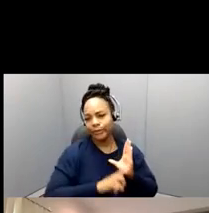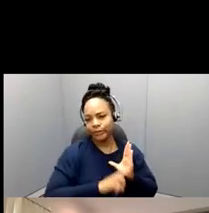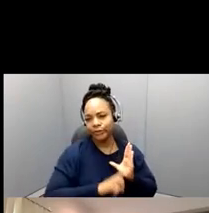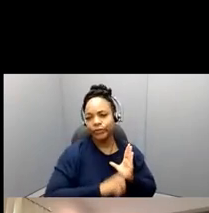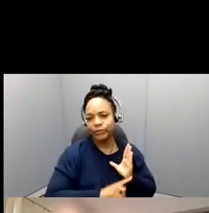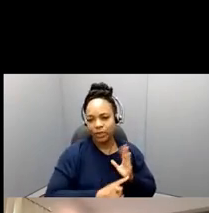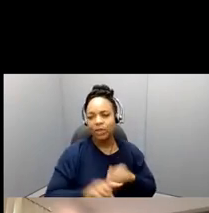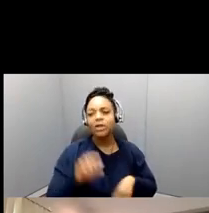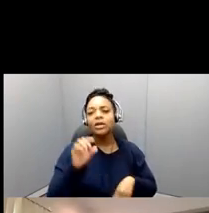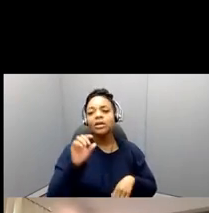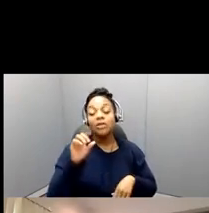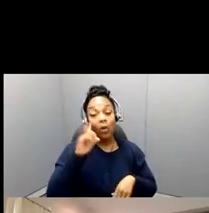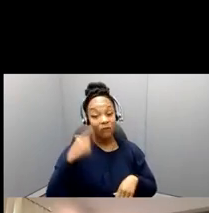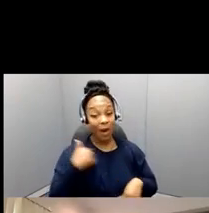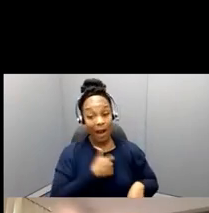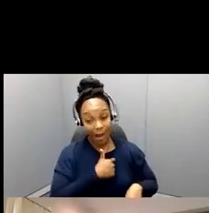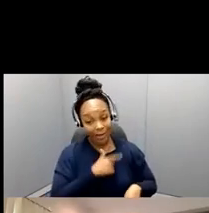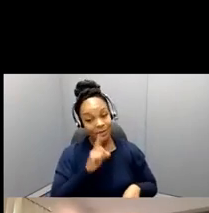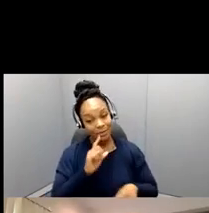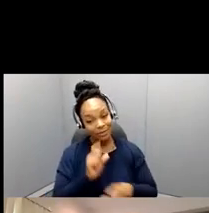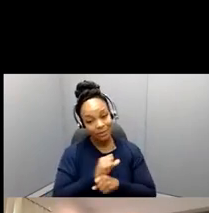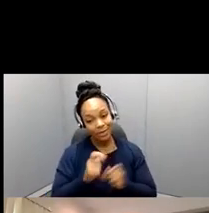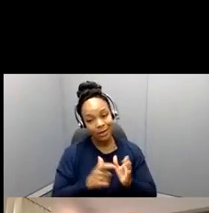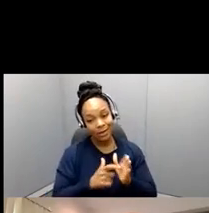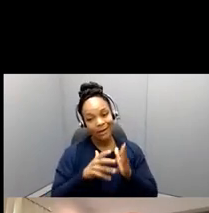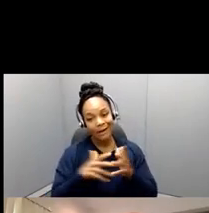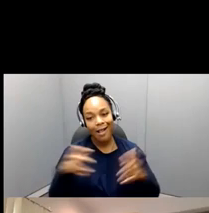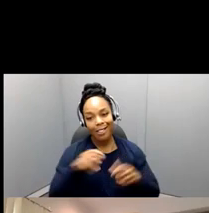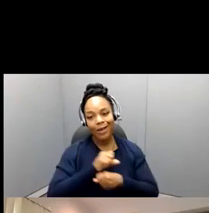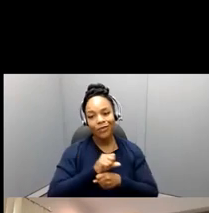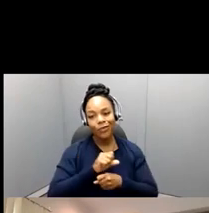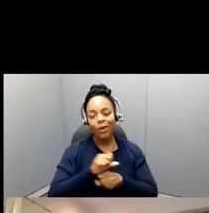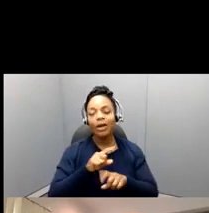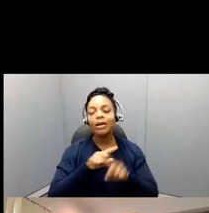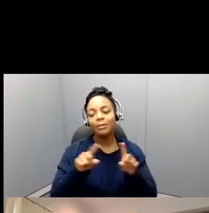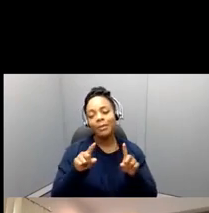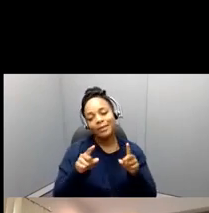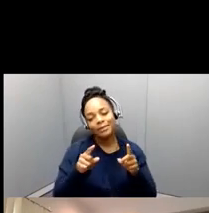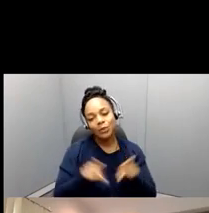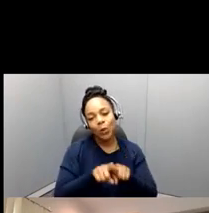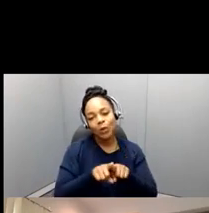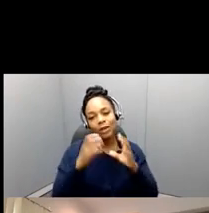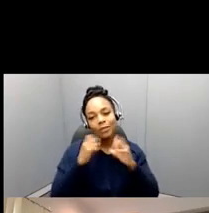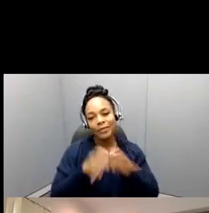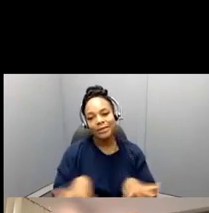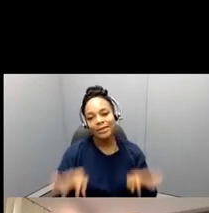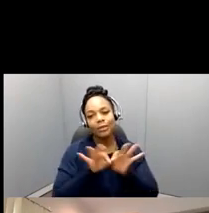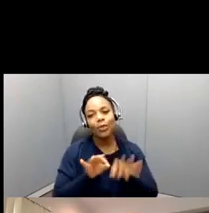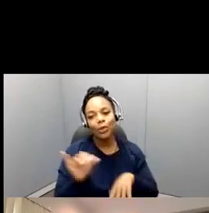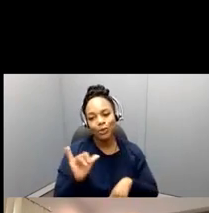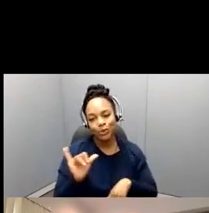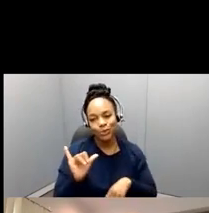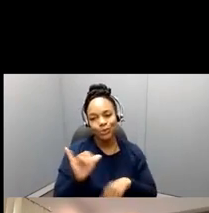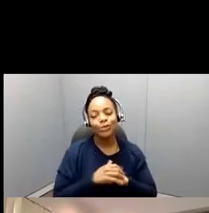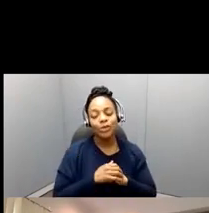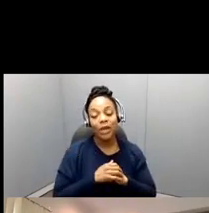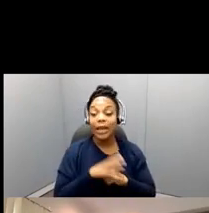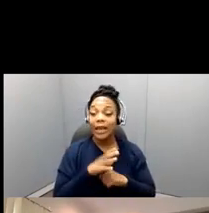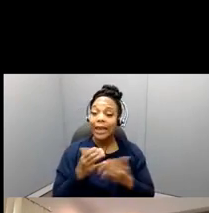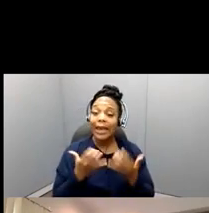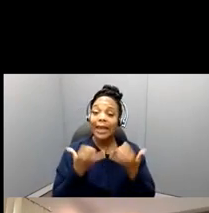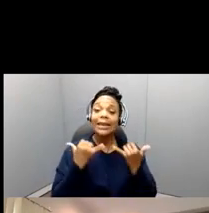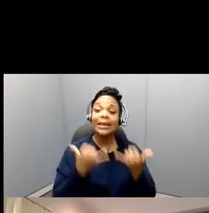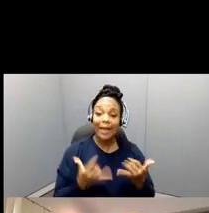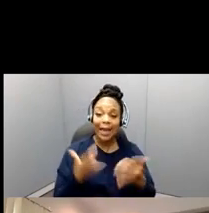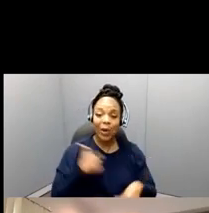a lot of work, but it's also, uh, I think a lot of important work that we do, and that we're able to not only, we're seeing what the next